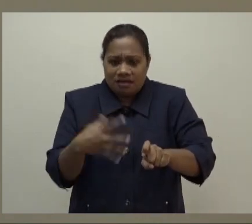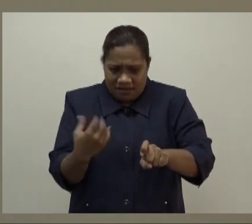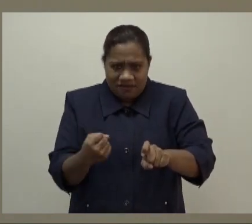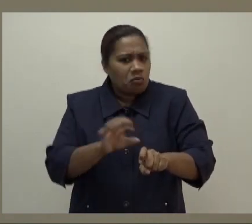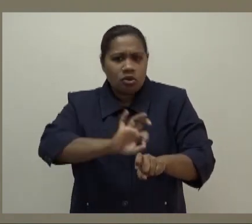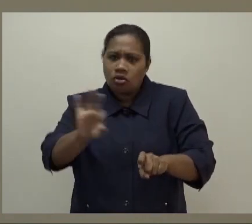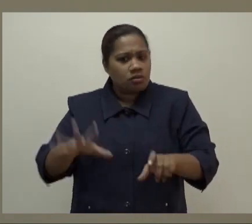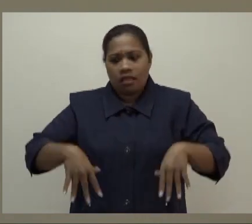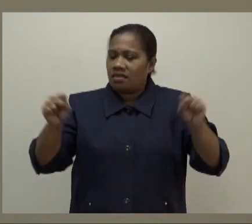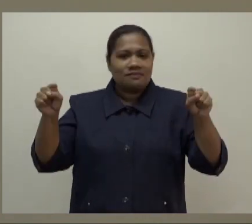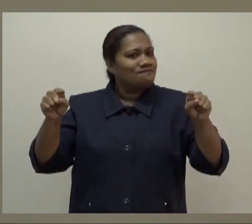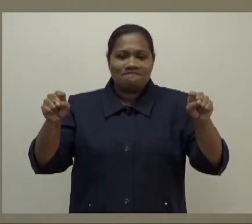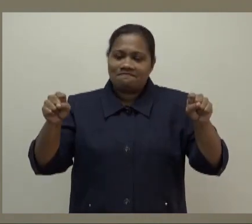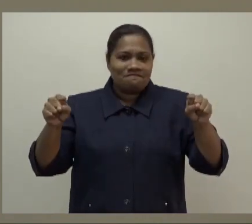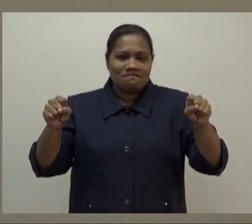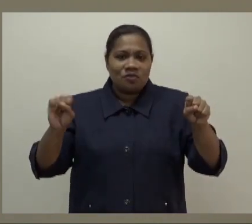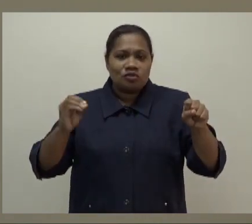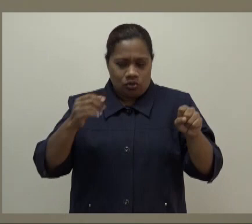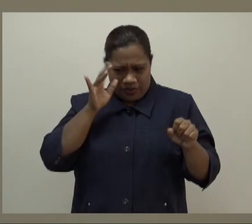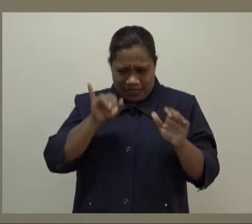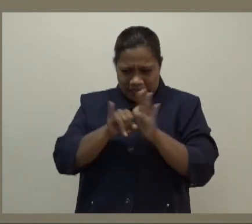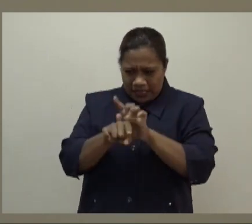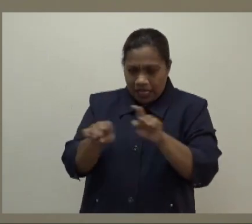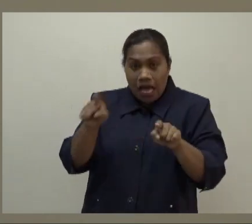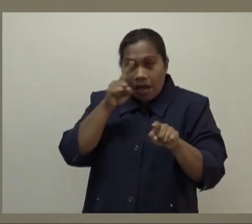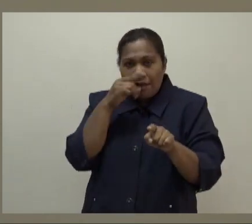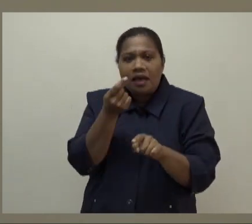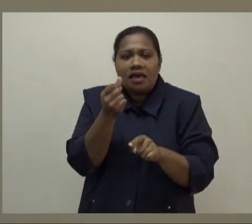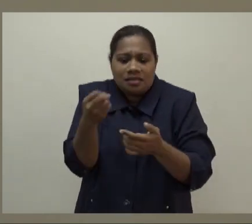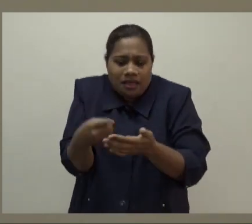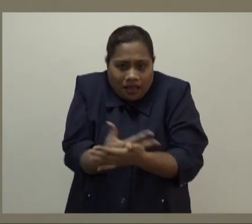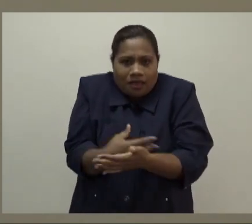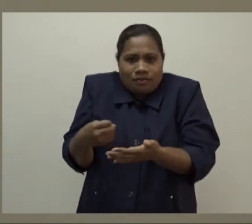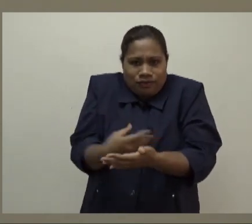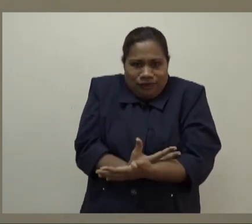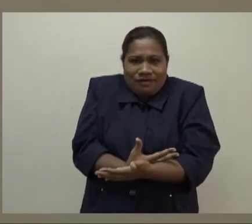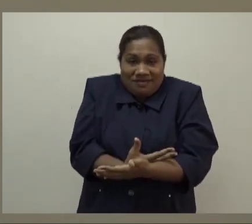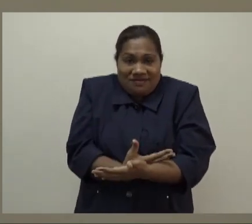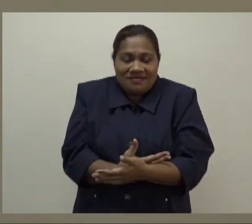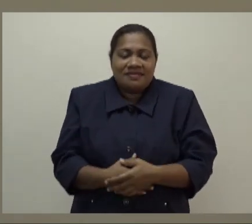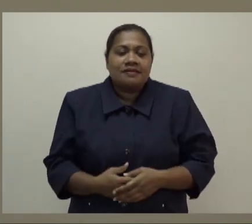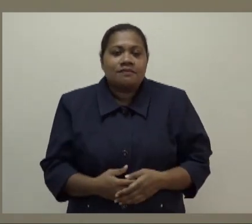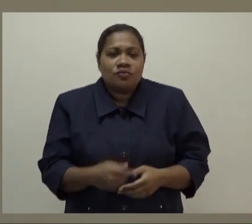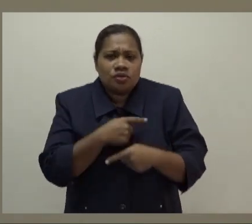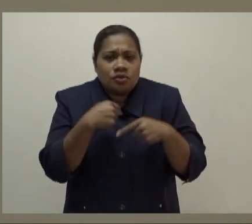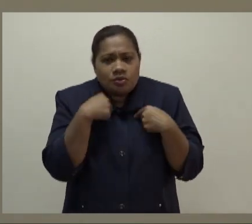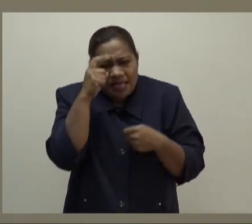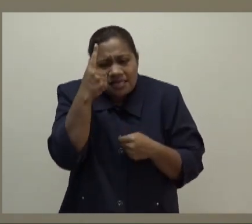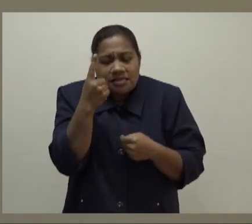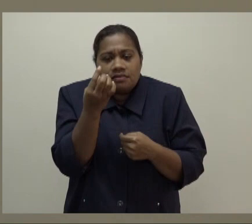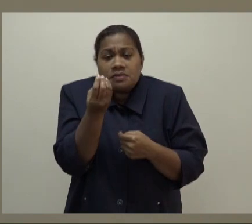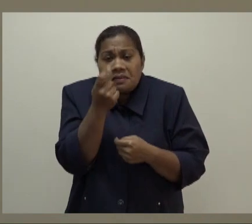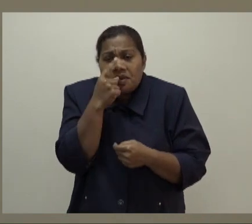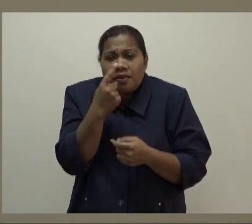recognition of those facts. We understand that for some people it's a big discomfort.